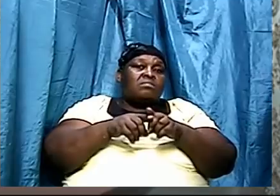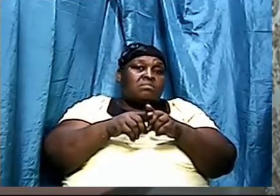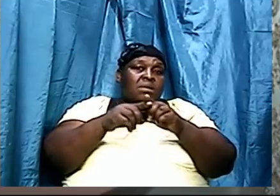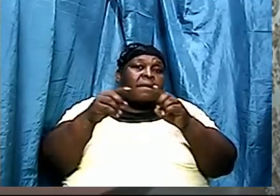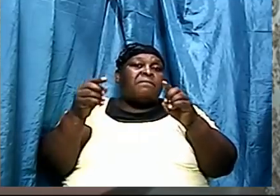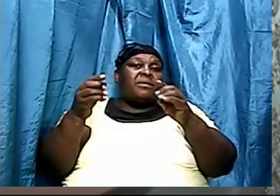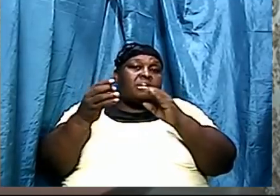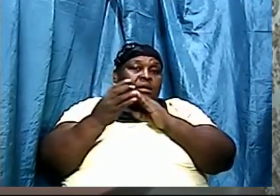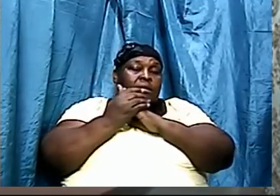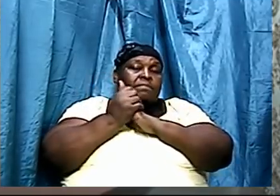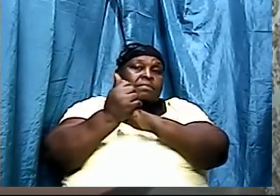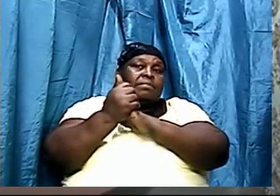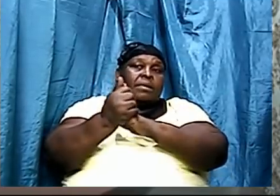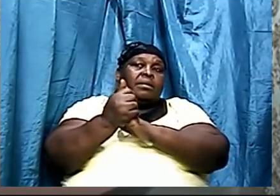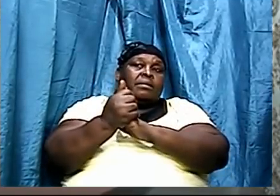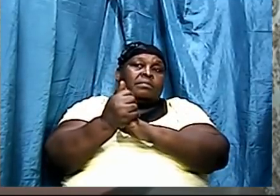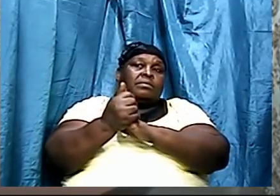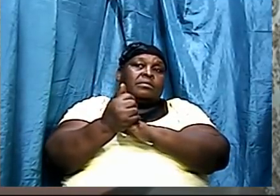if you reject God